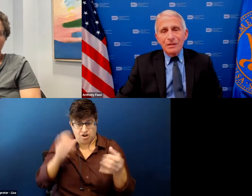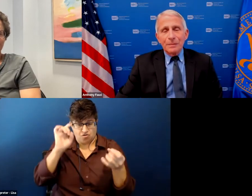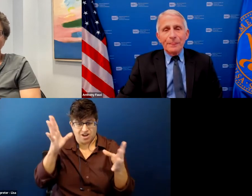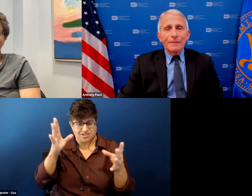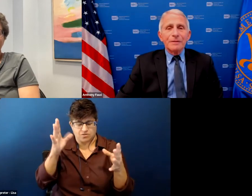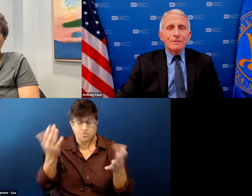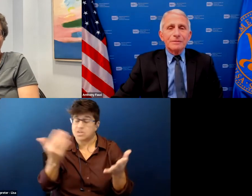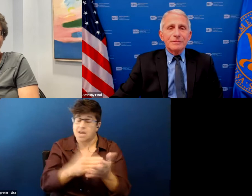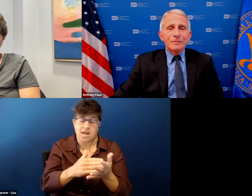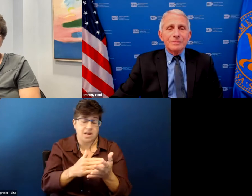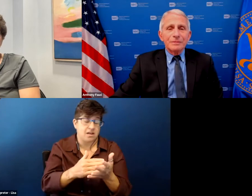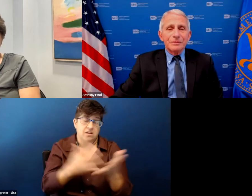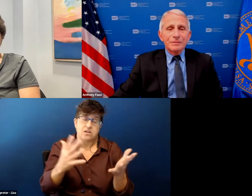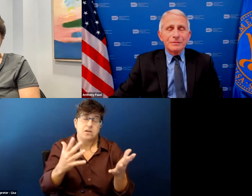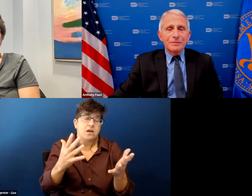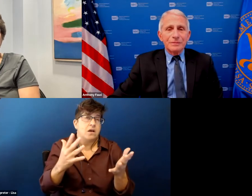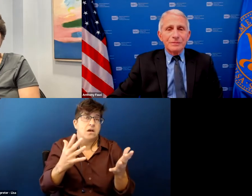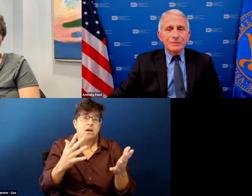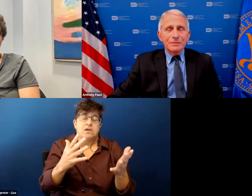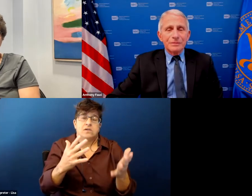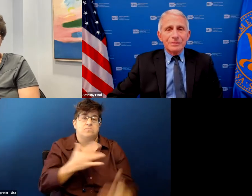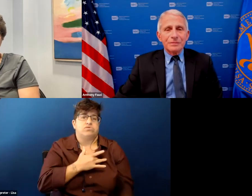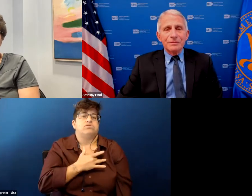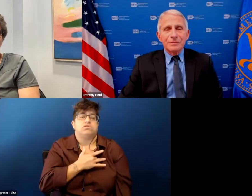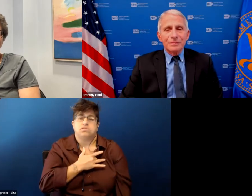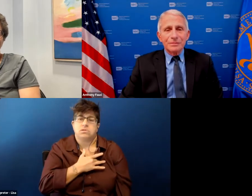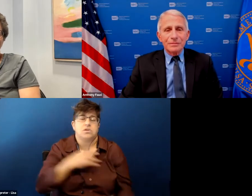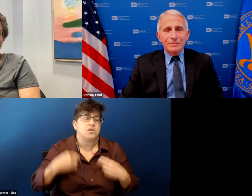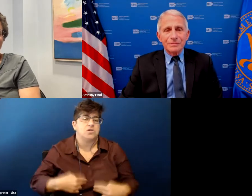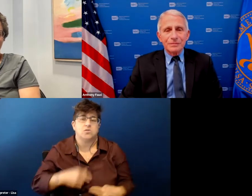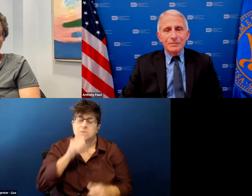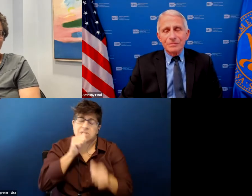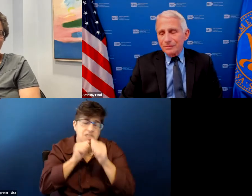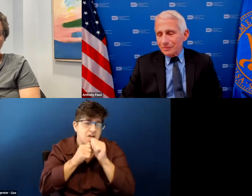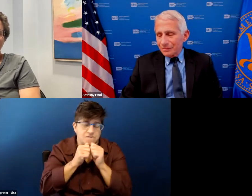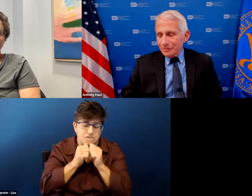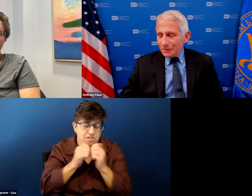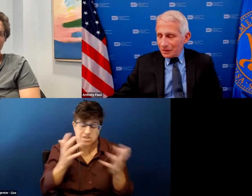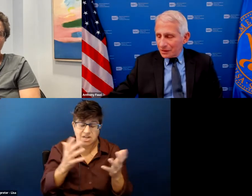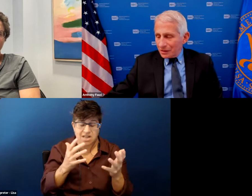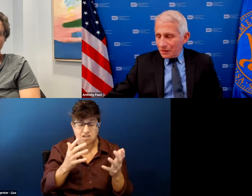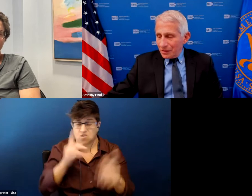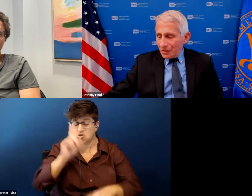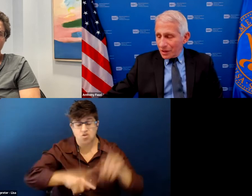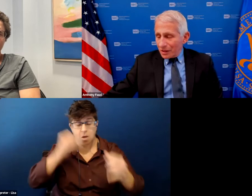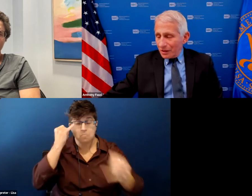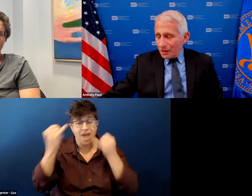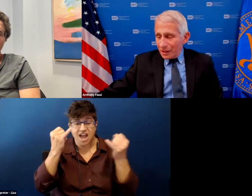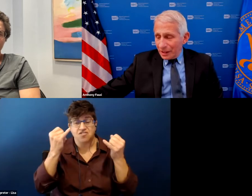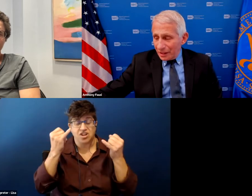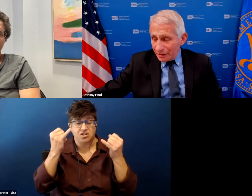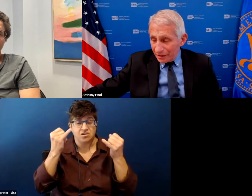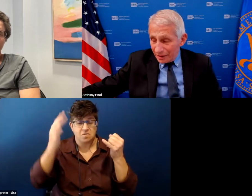in a scale that was maybe unimaginable when we were facing this at the start well